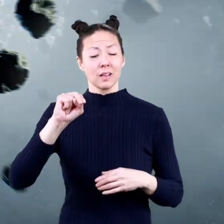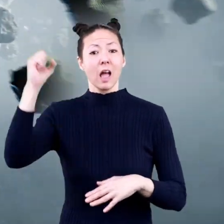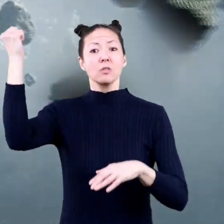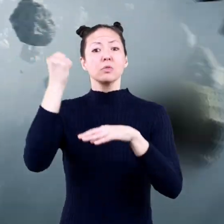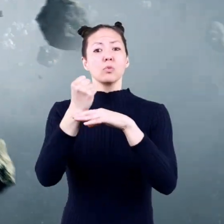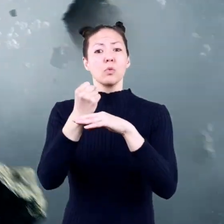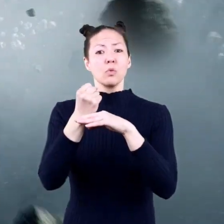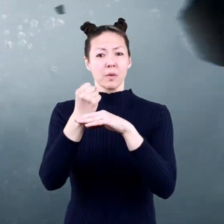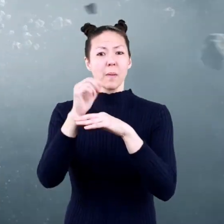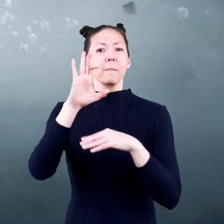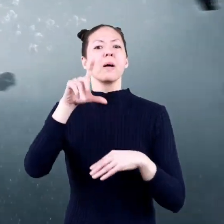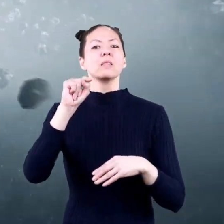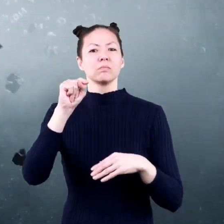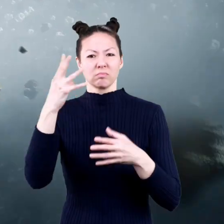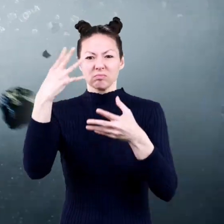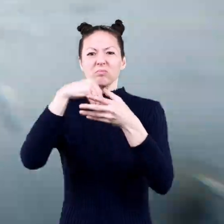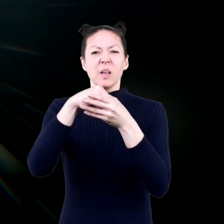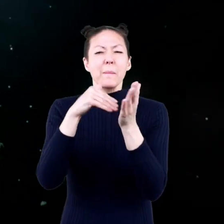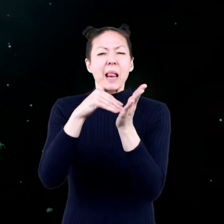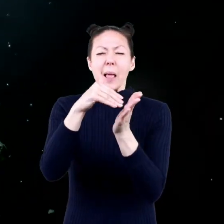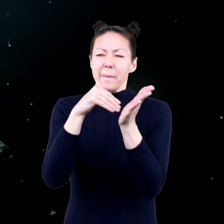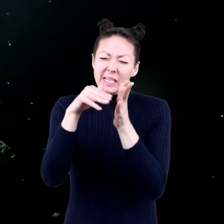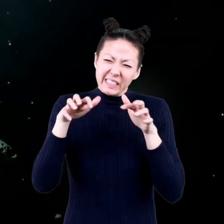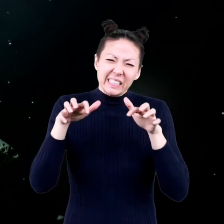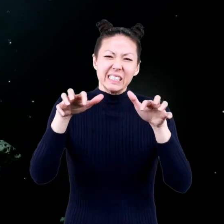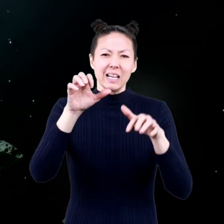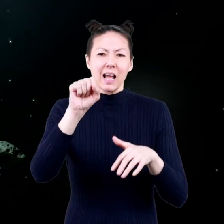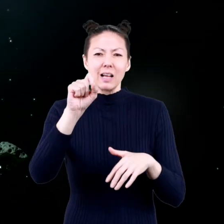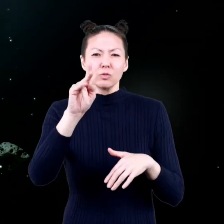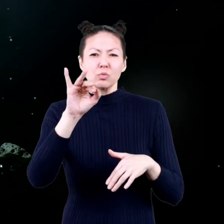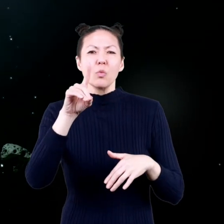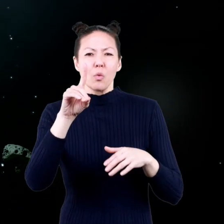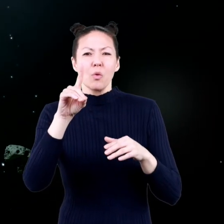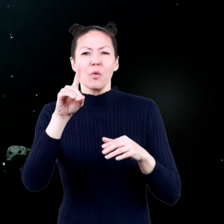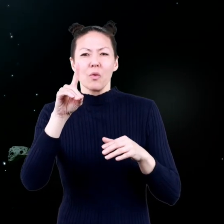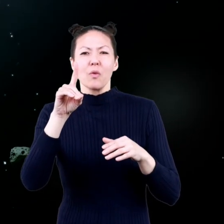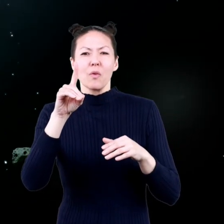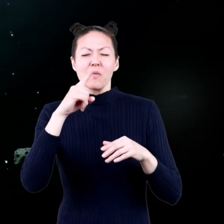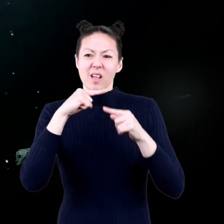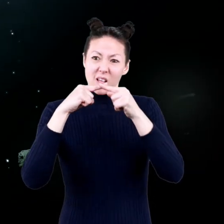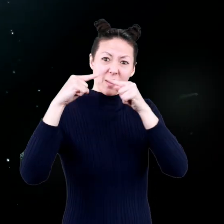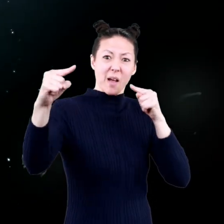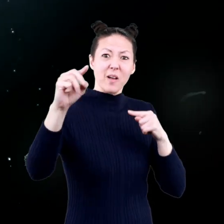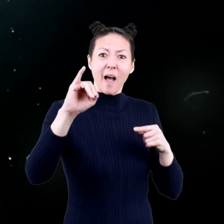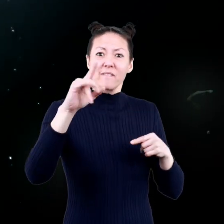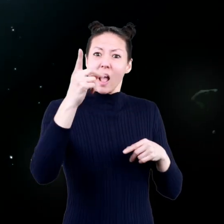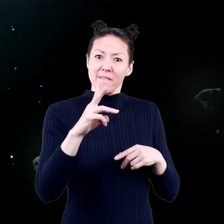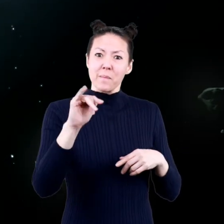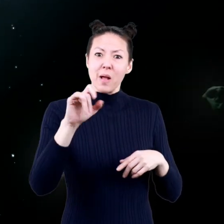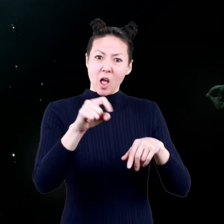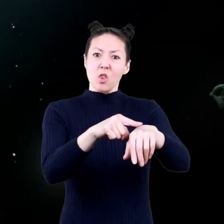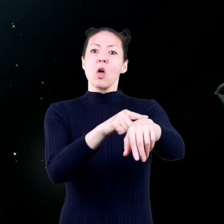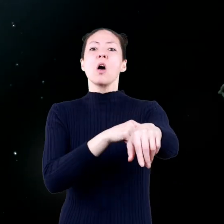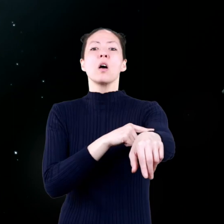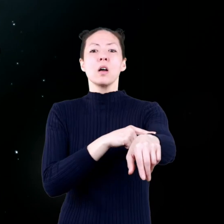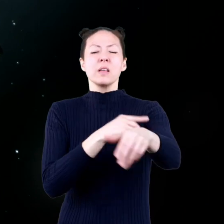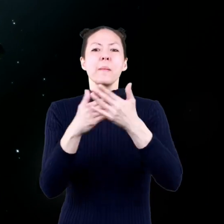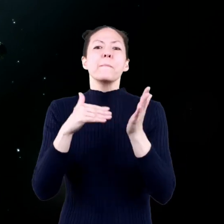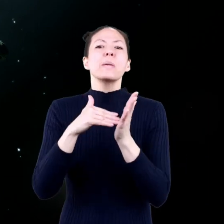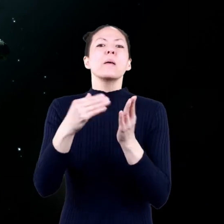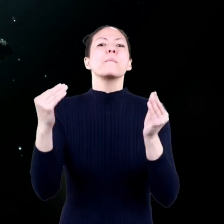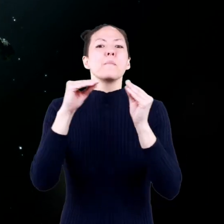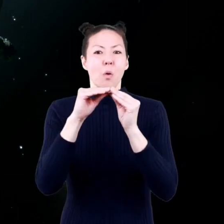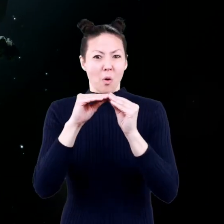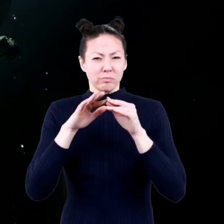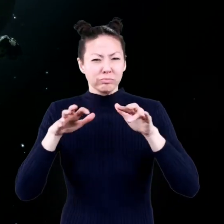asteroid belt contains around a million asteroids that are over a half a mile long. And there are millions more that are